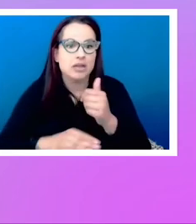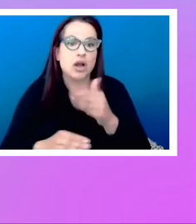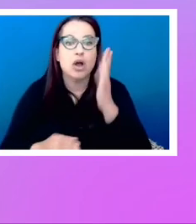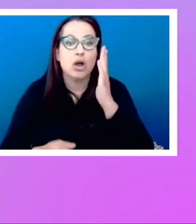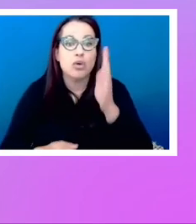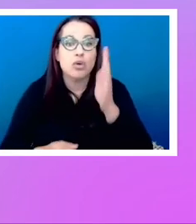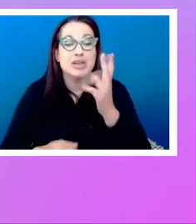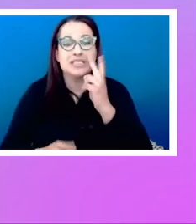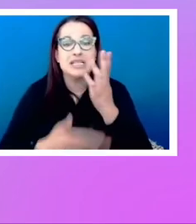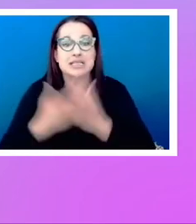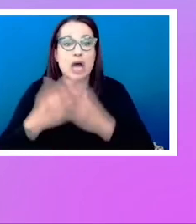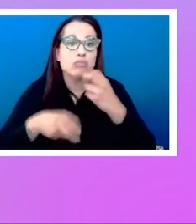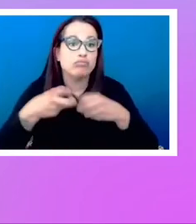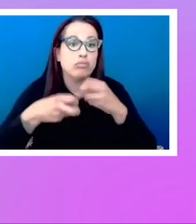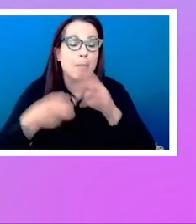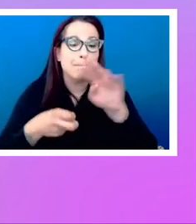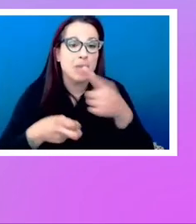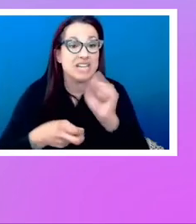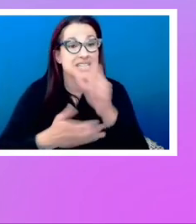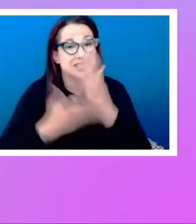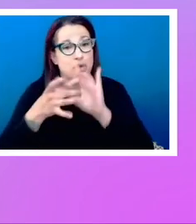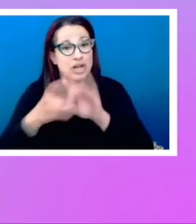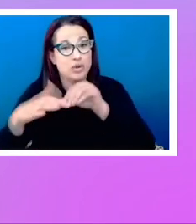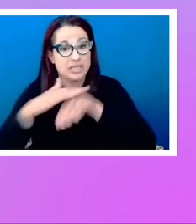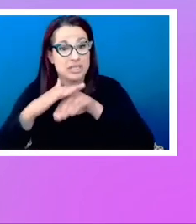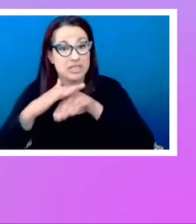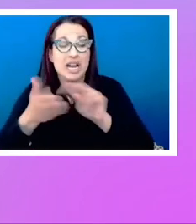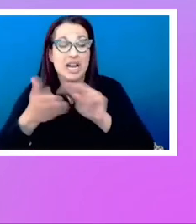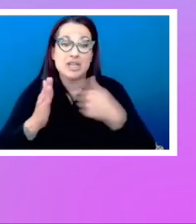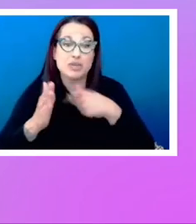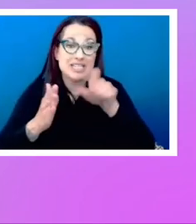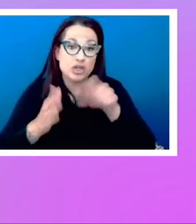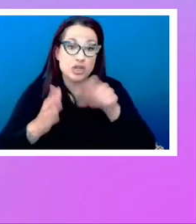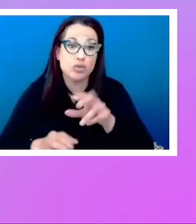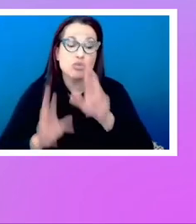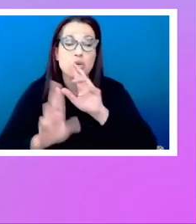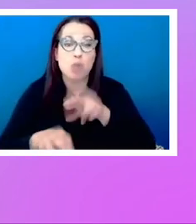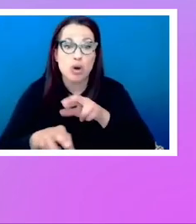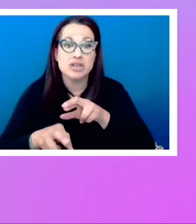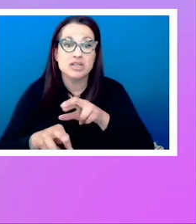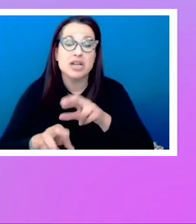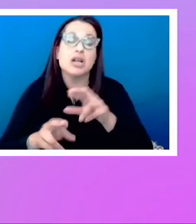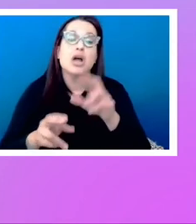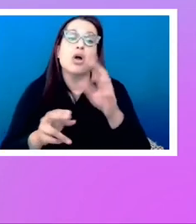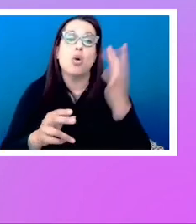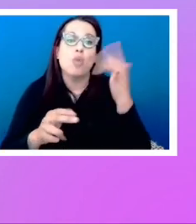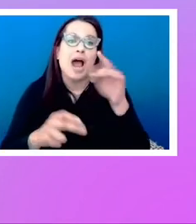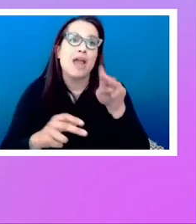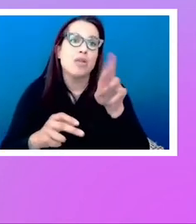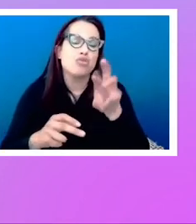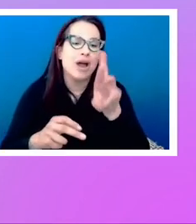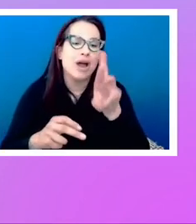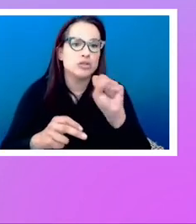bugs. And, you know, we need to report them to make sure that browsers know and can fix them.